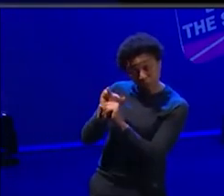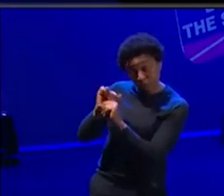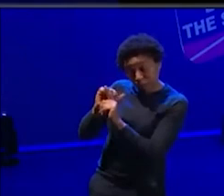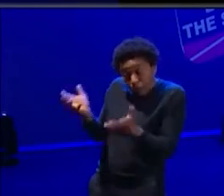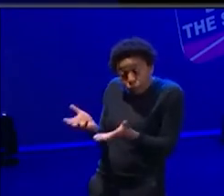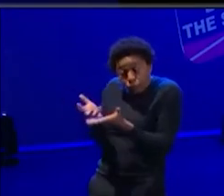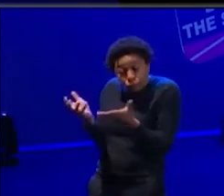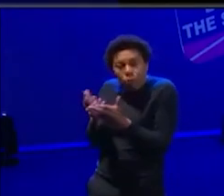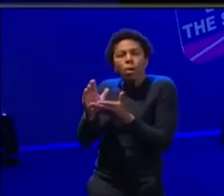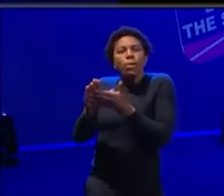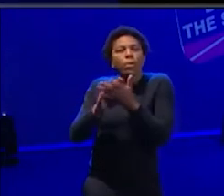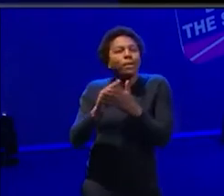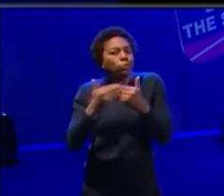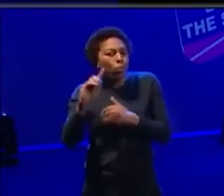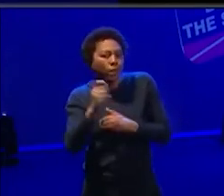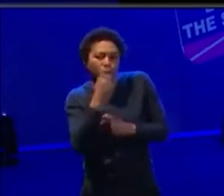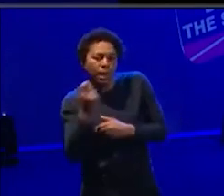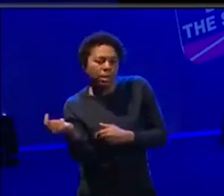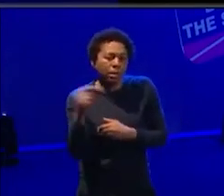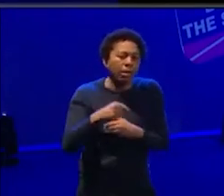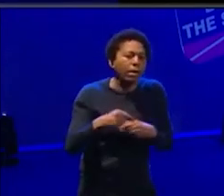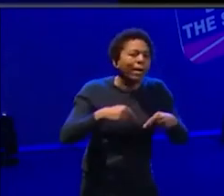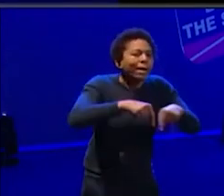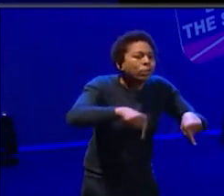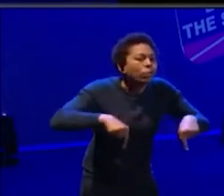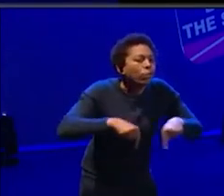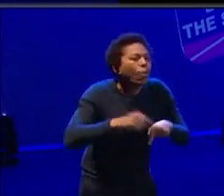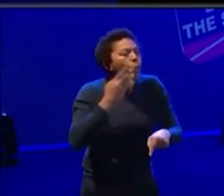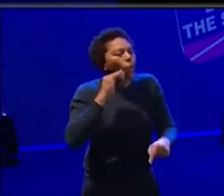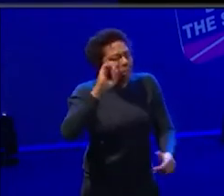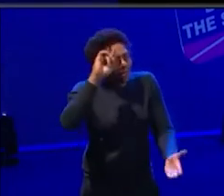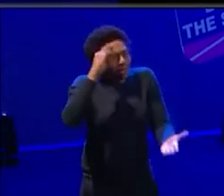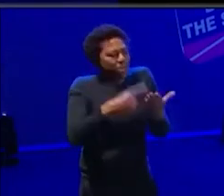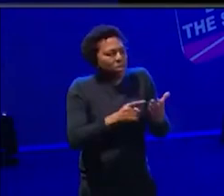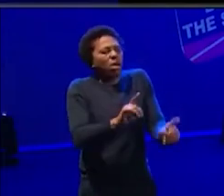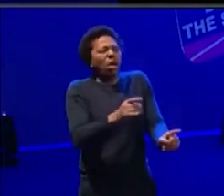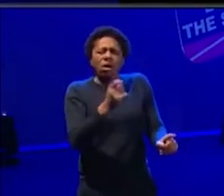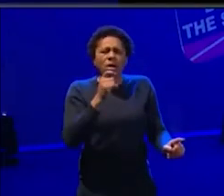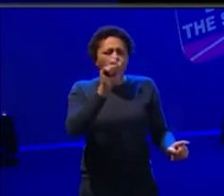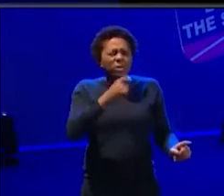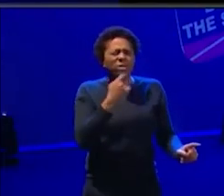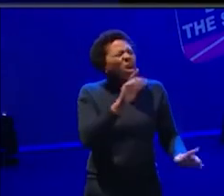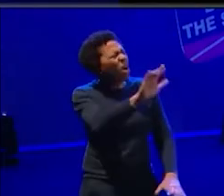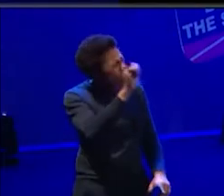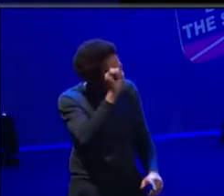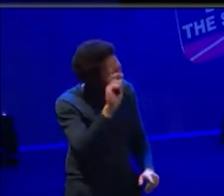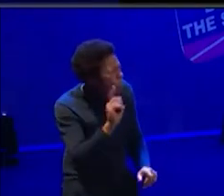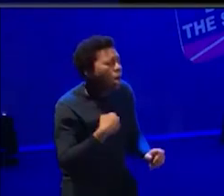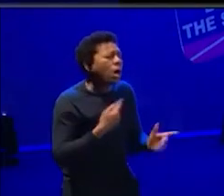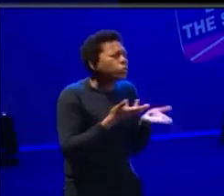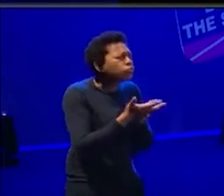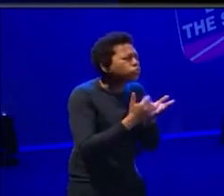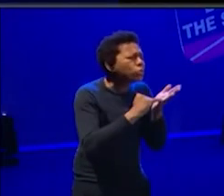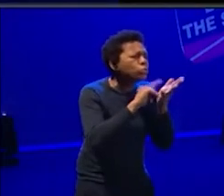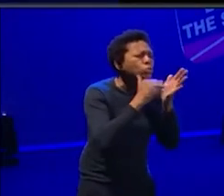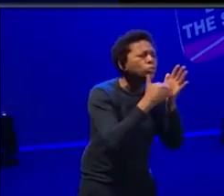people could be in the room when those decisions are being made, who could just say, oh, actually, do you know, I was speaking to Suzanne the other day and she was saying